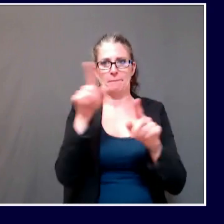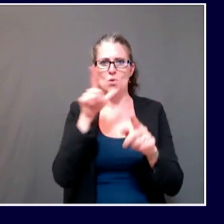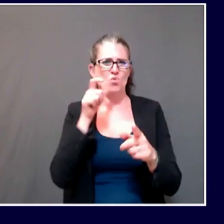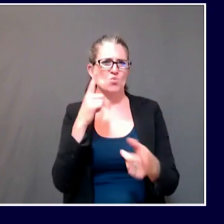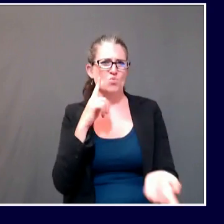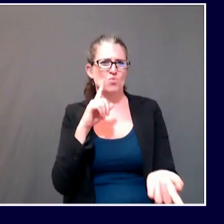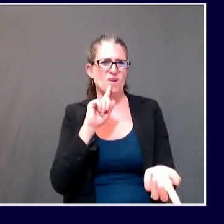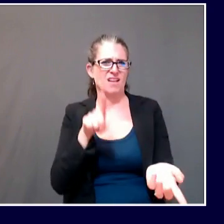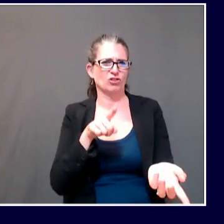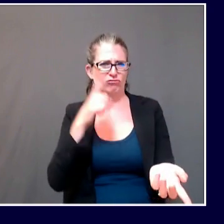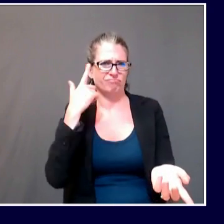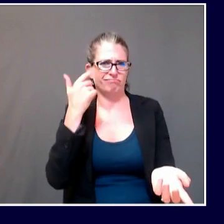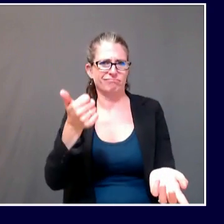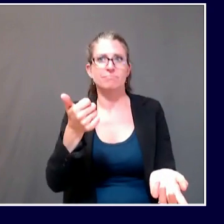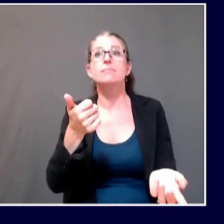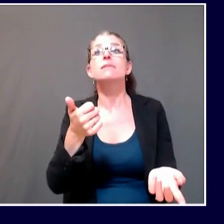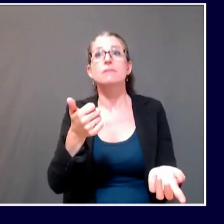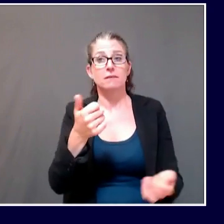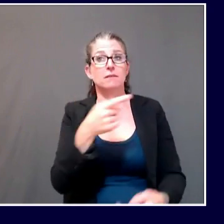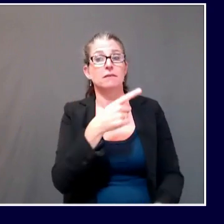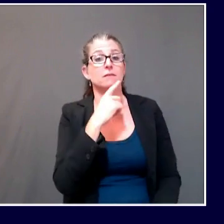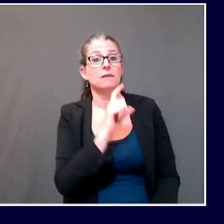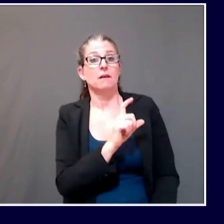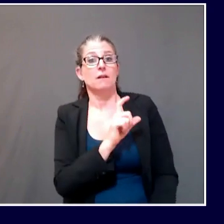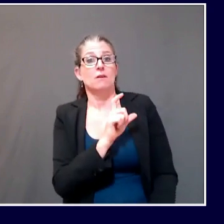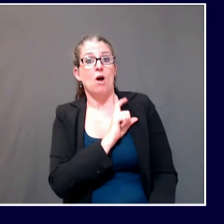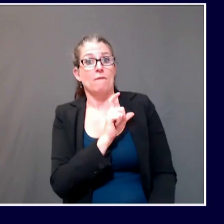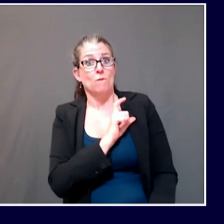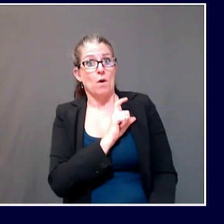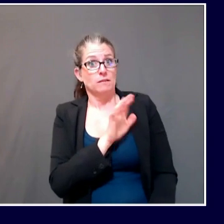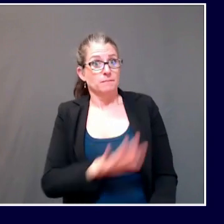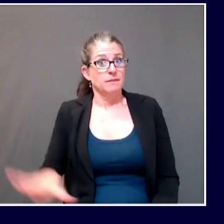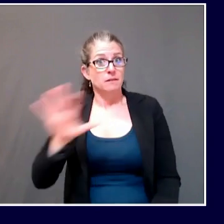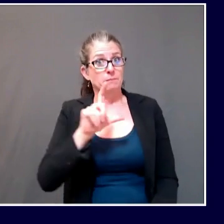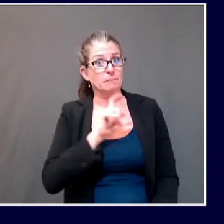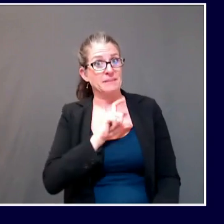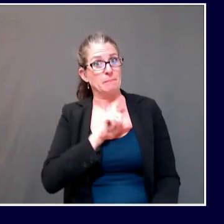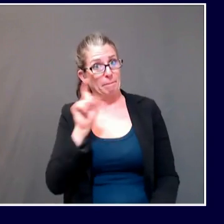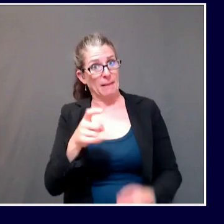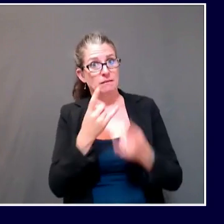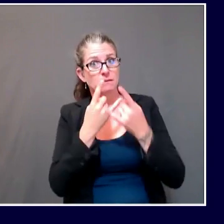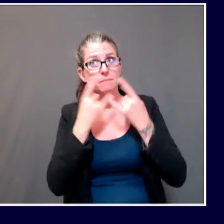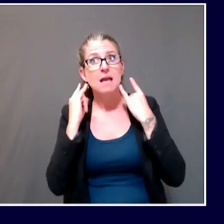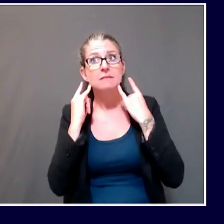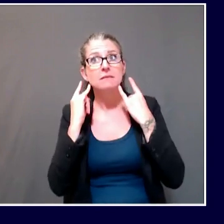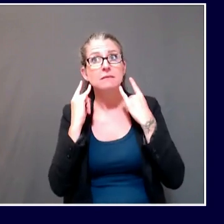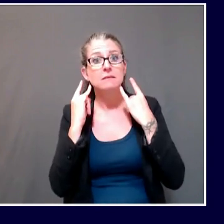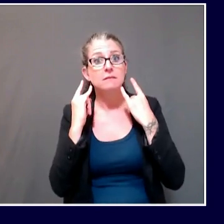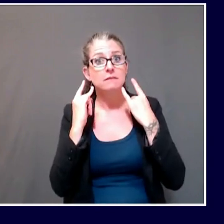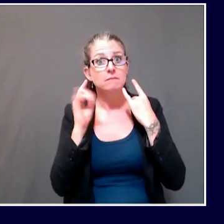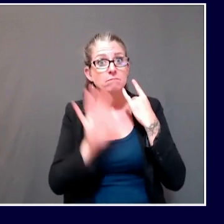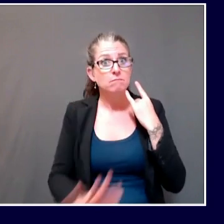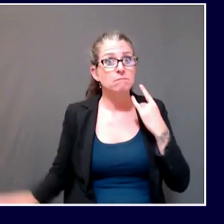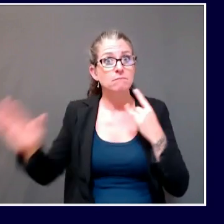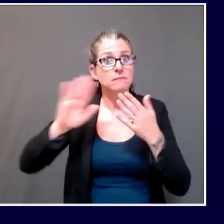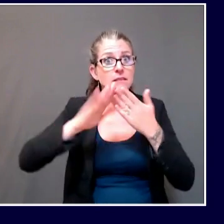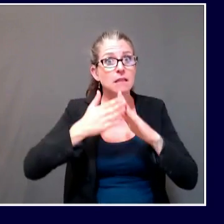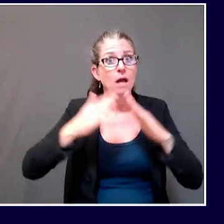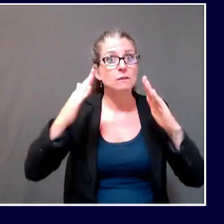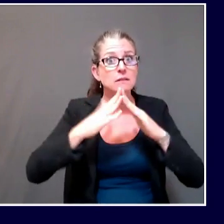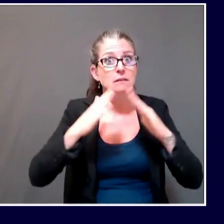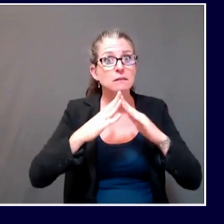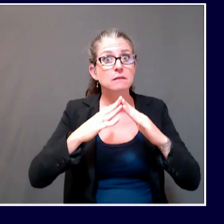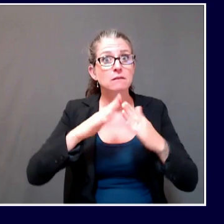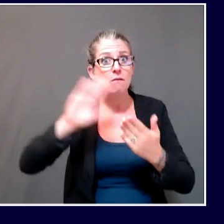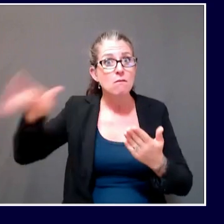agencies? And specifically, do you know if prison guards are regularly, I know you've mentioned supplying PPE, are they